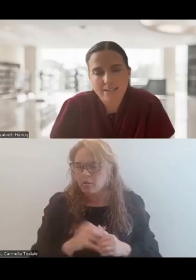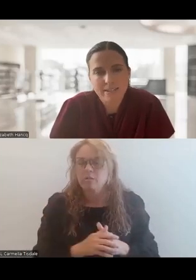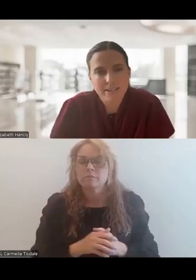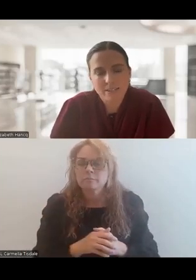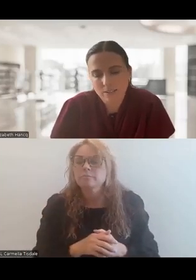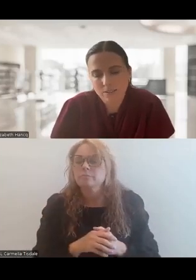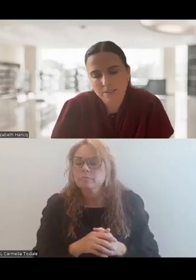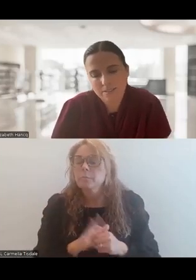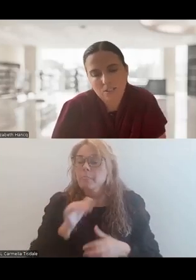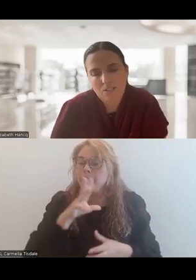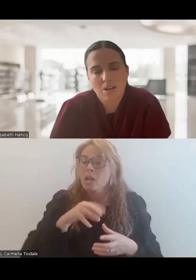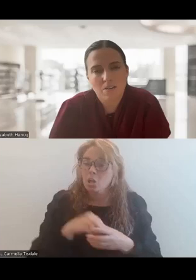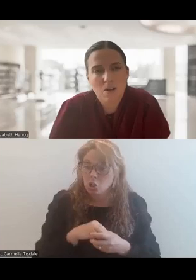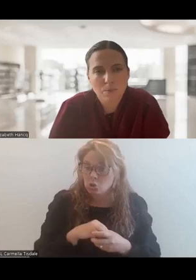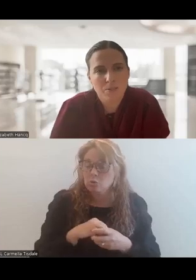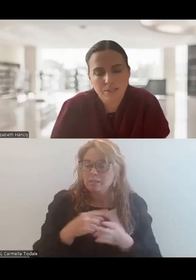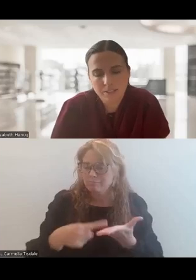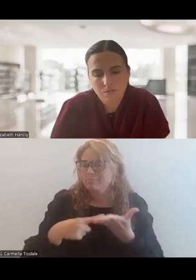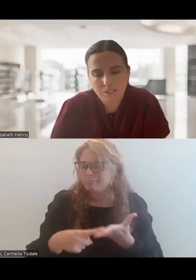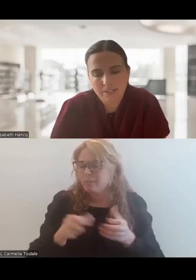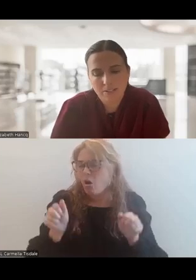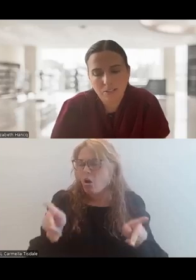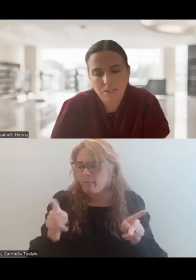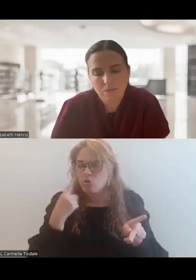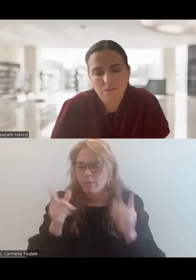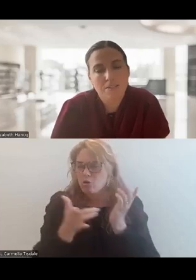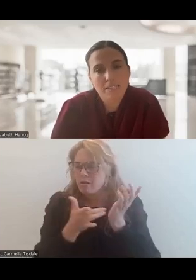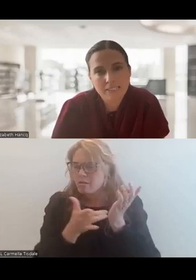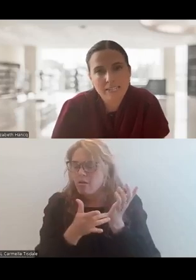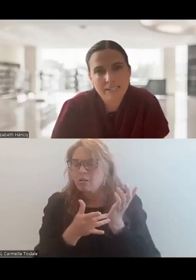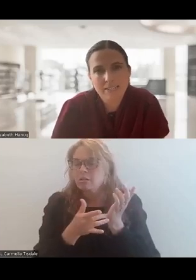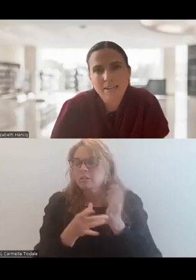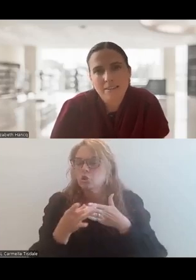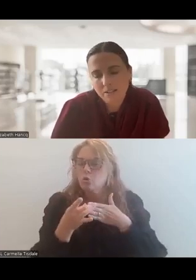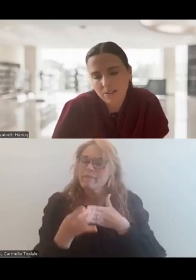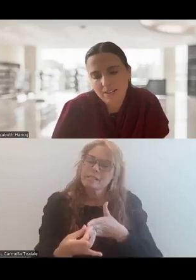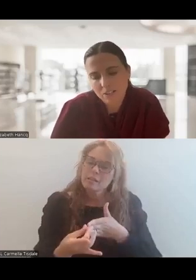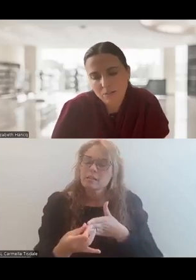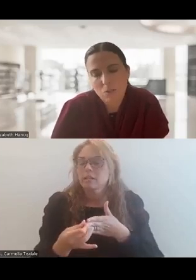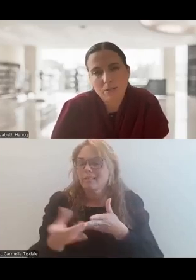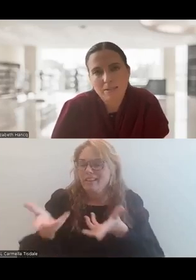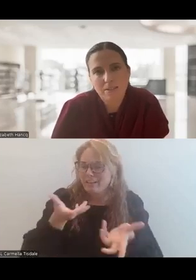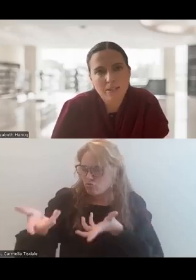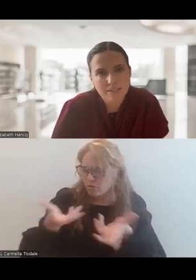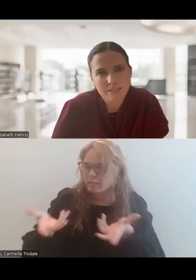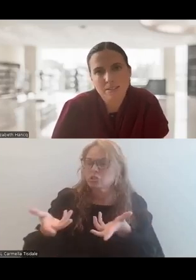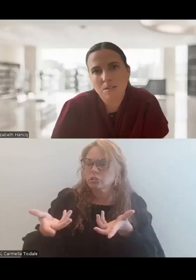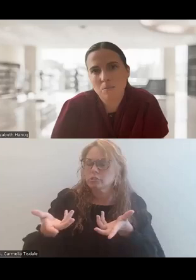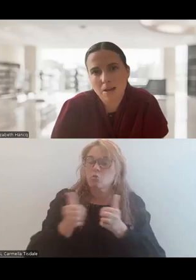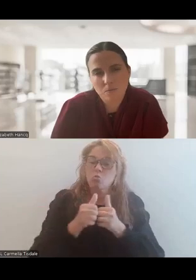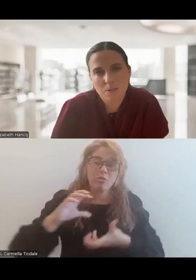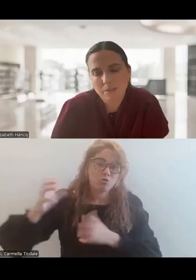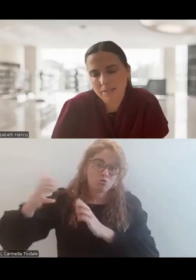And it includes a discussion of opportunities for technology to facilitate the interaction between the crisis